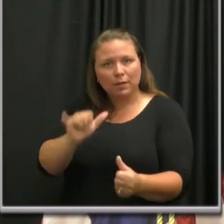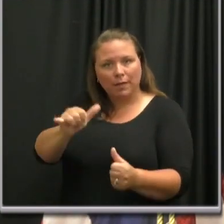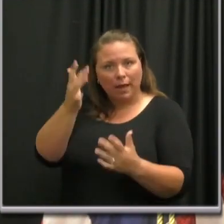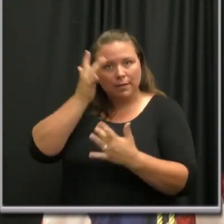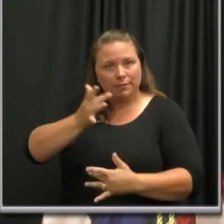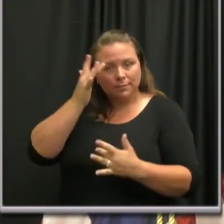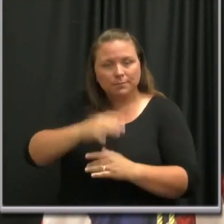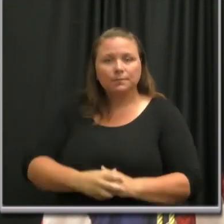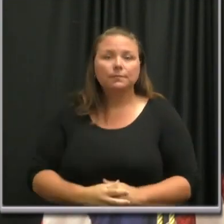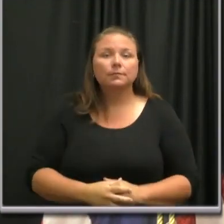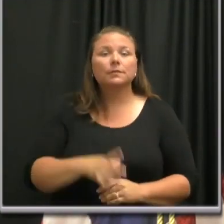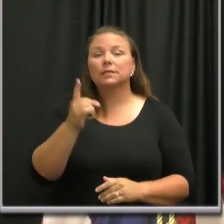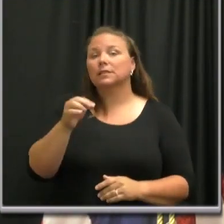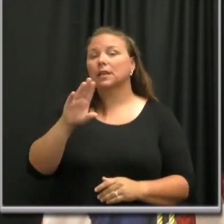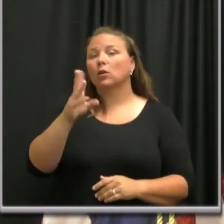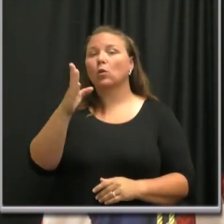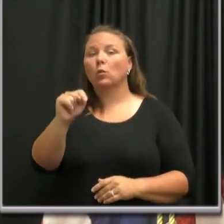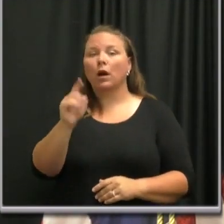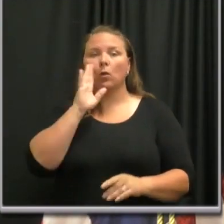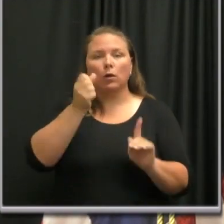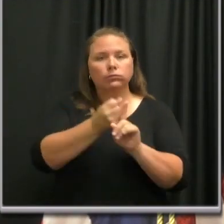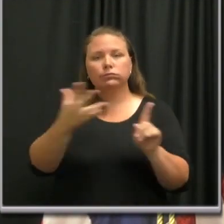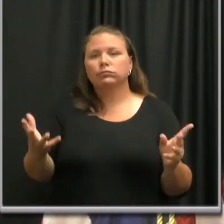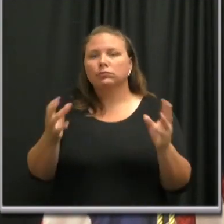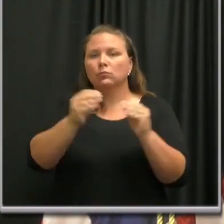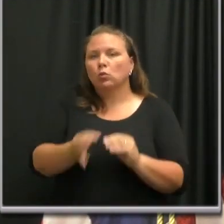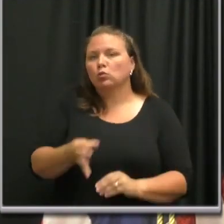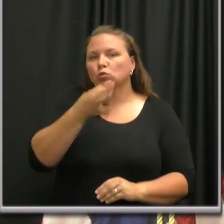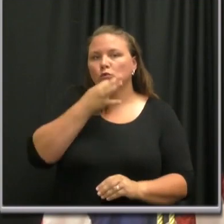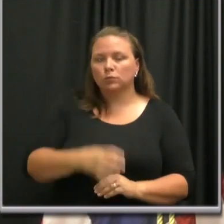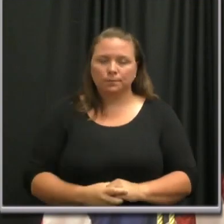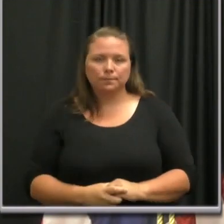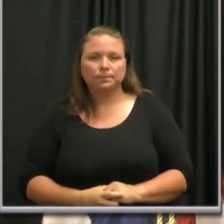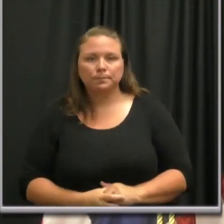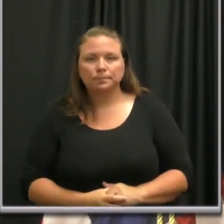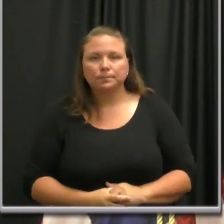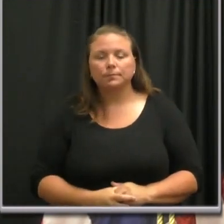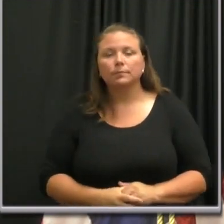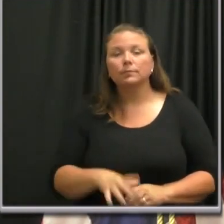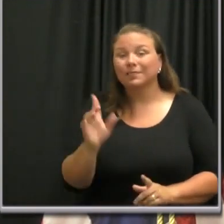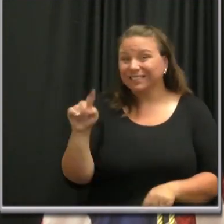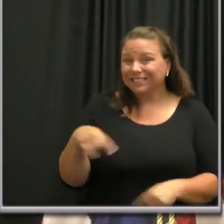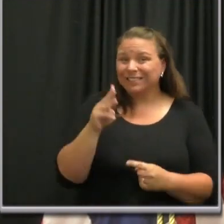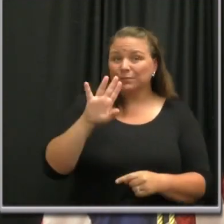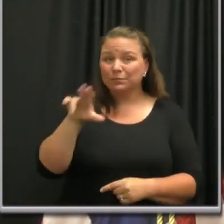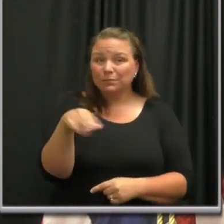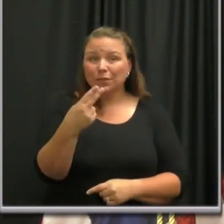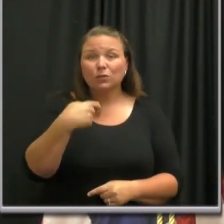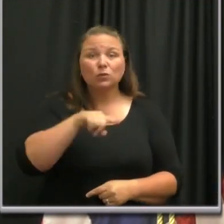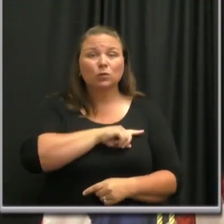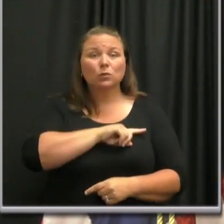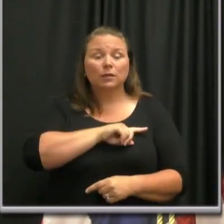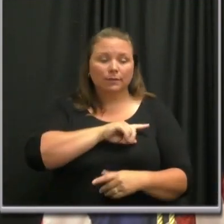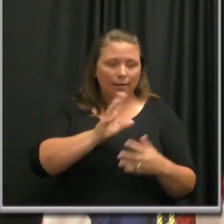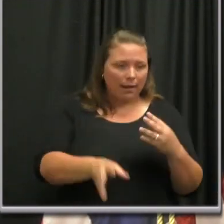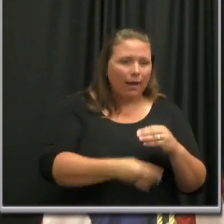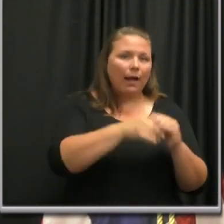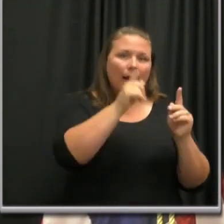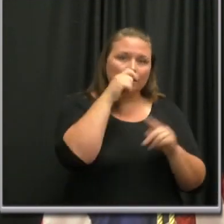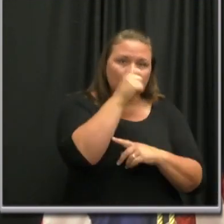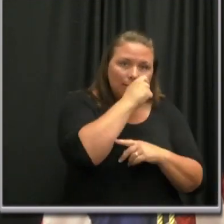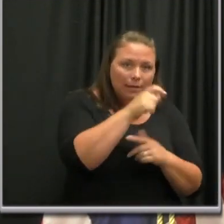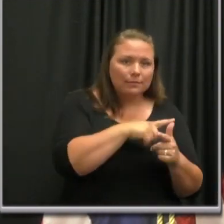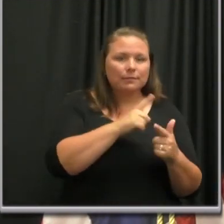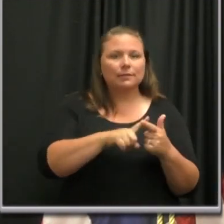Dr. Wright will have more on what this team is discovering in just a few minutes. Since March, we put in testing, and we